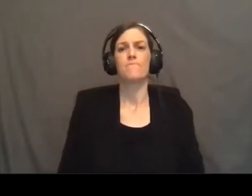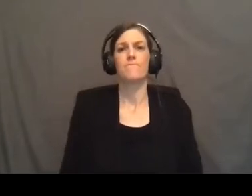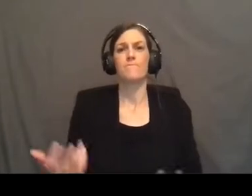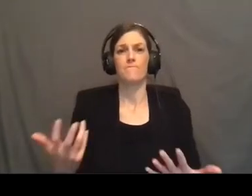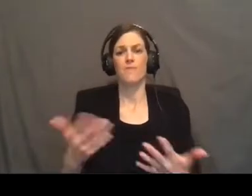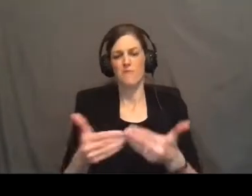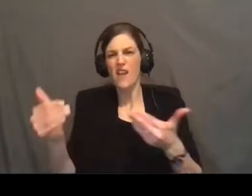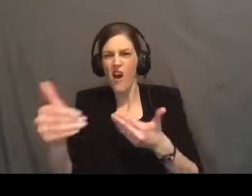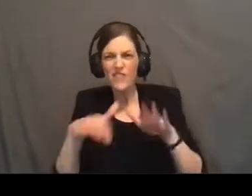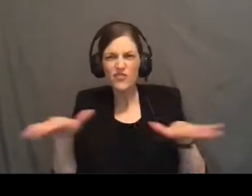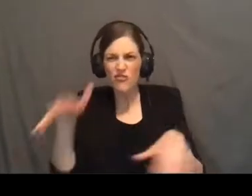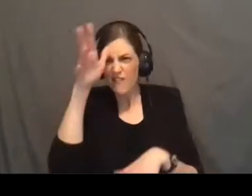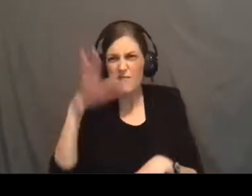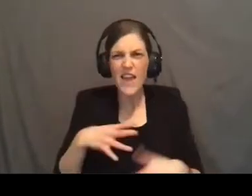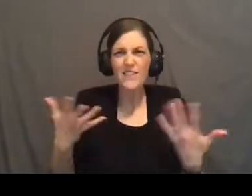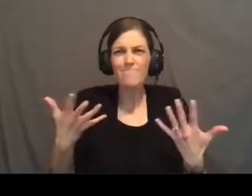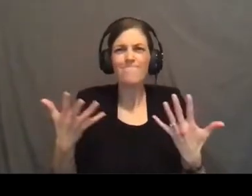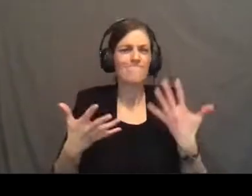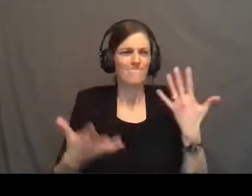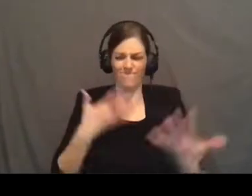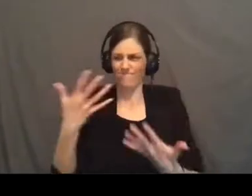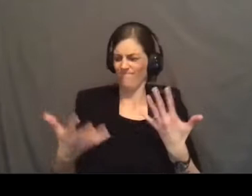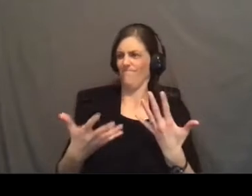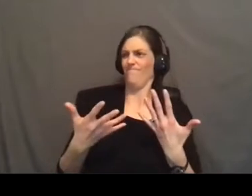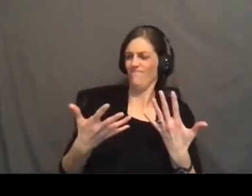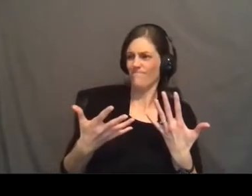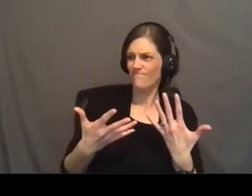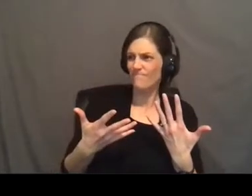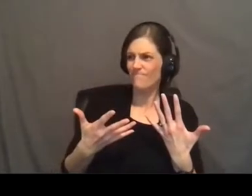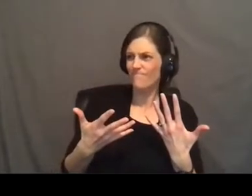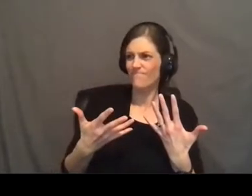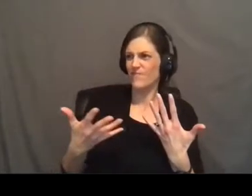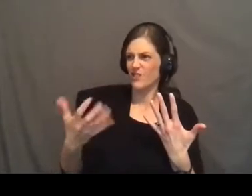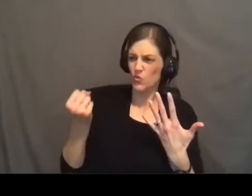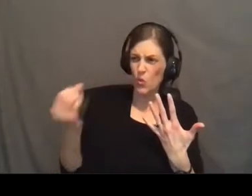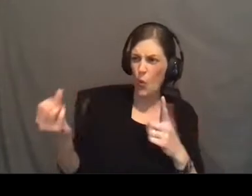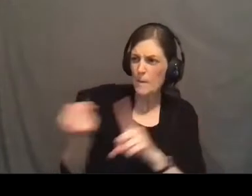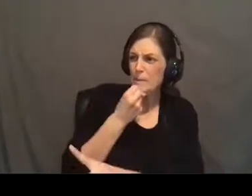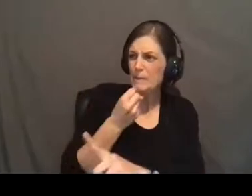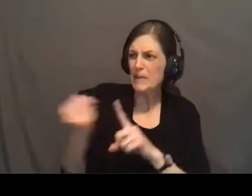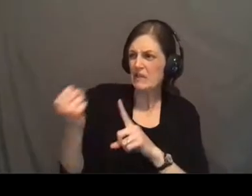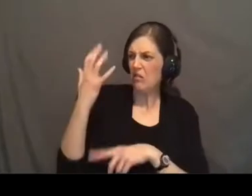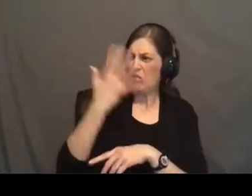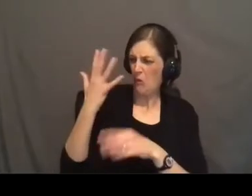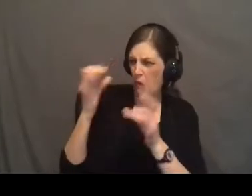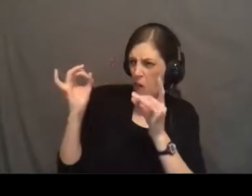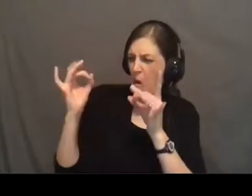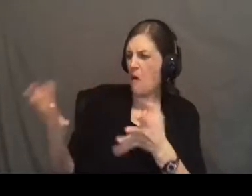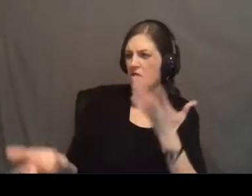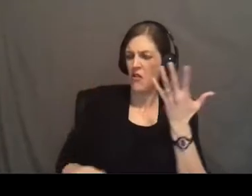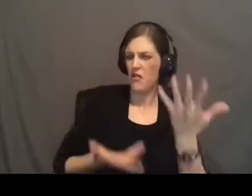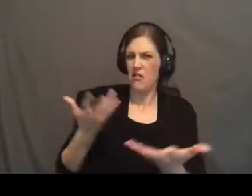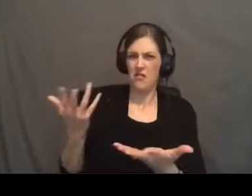mankind. Like, he was so disfigured, so beaten. He was so beyond,